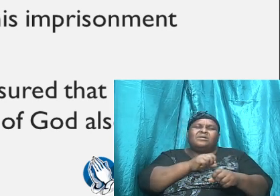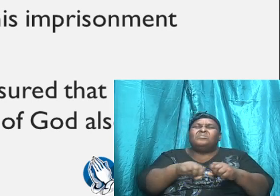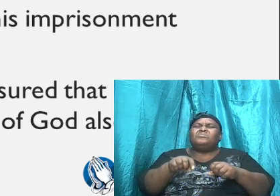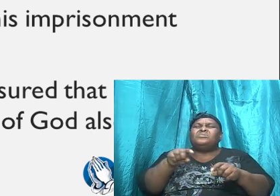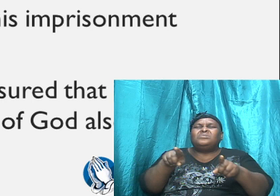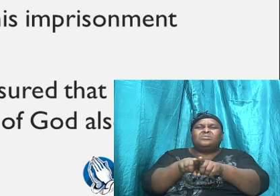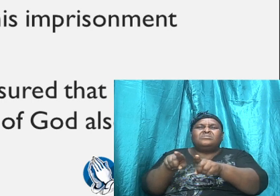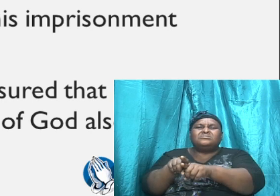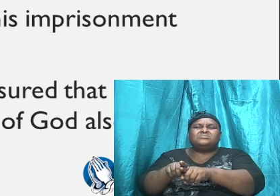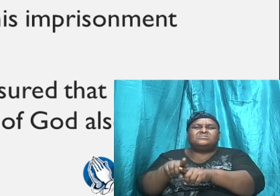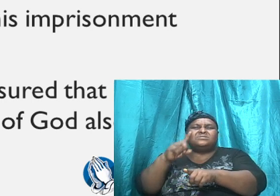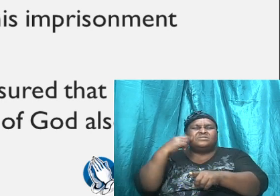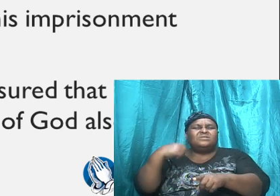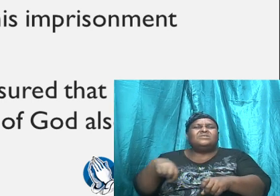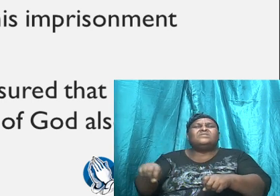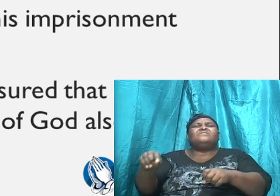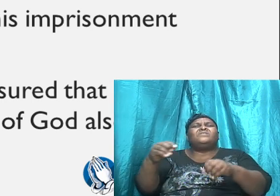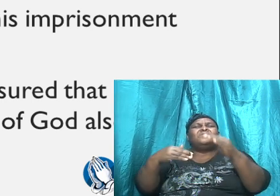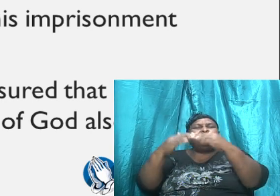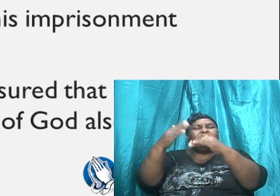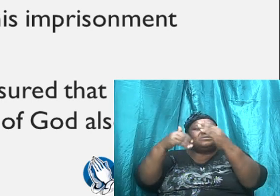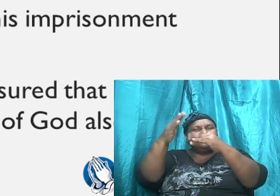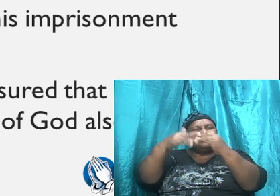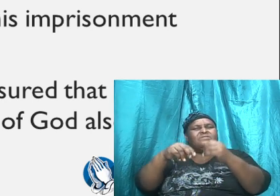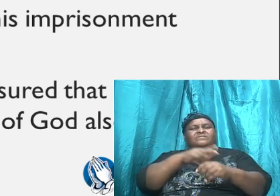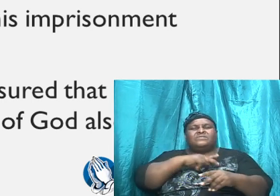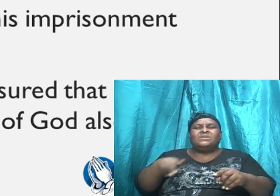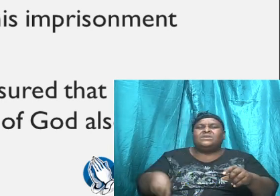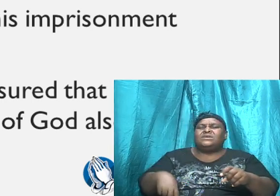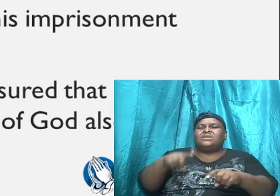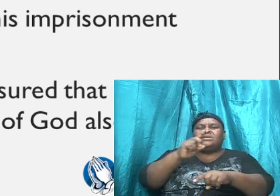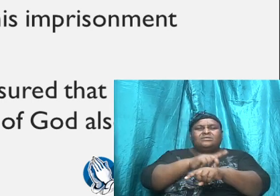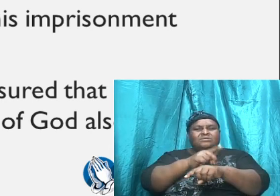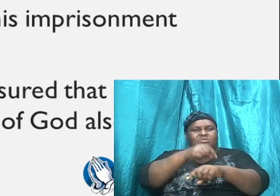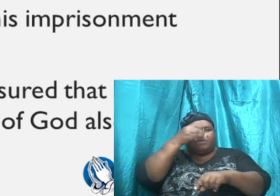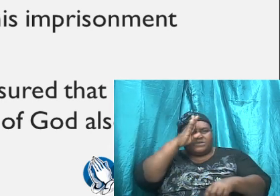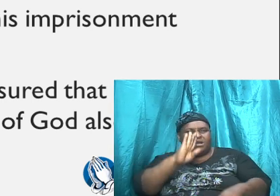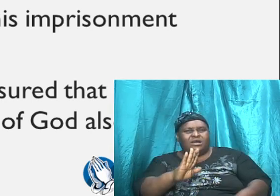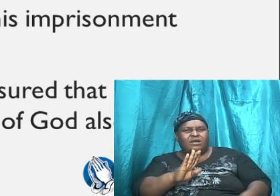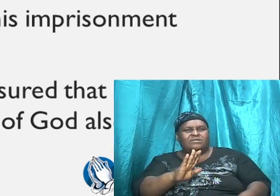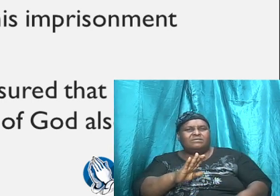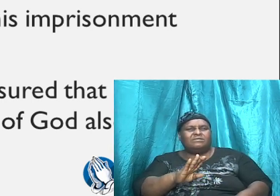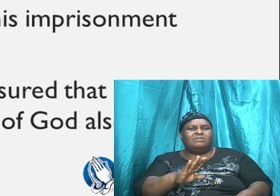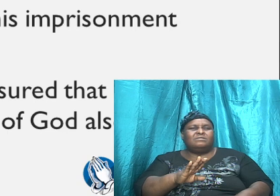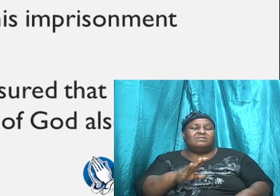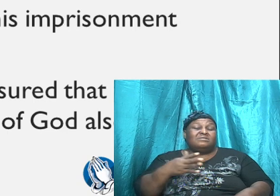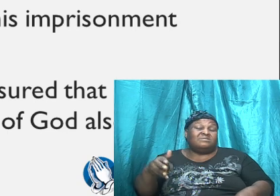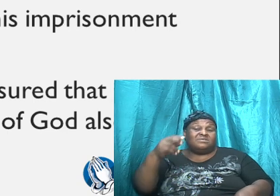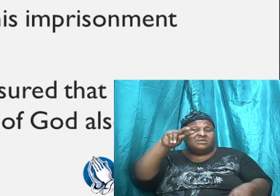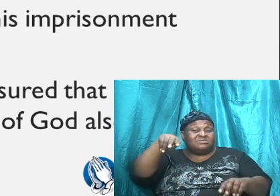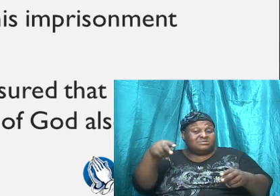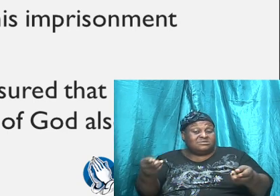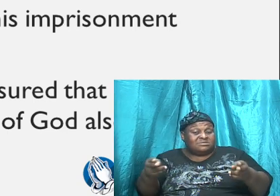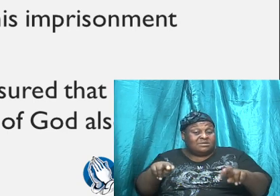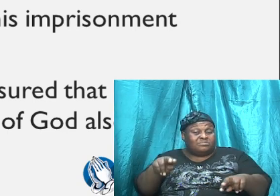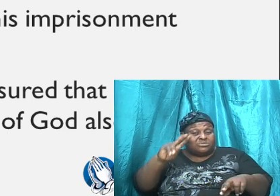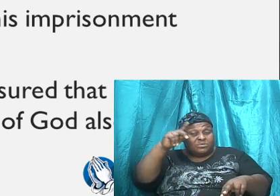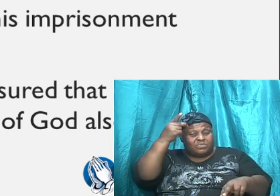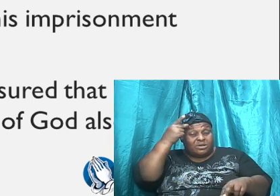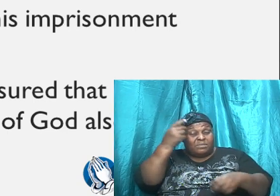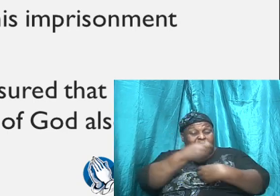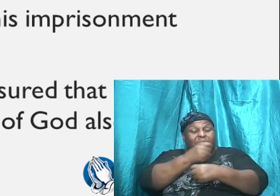of God. The thing that happened to Paul caused more people to preach Christ.